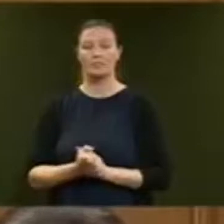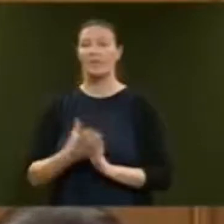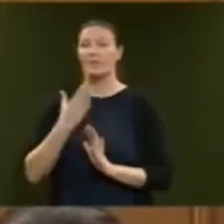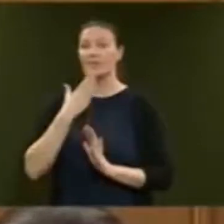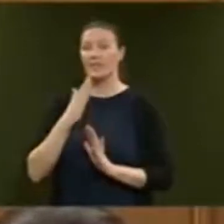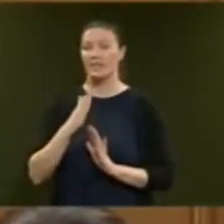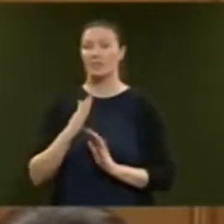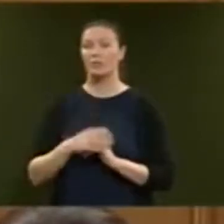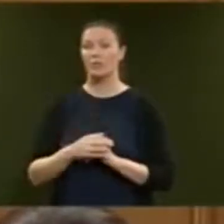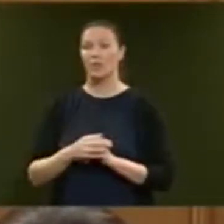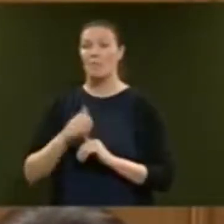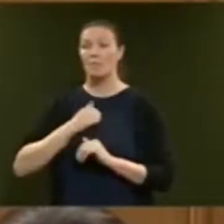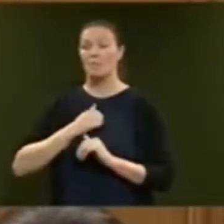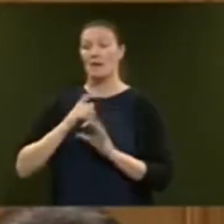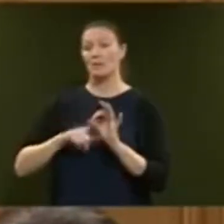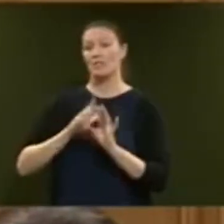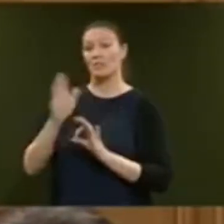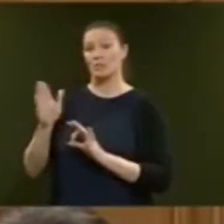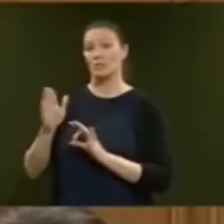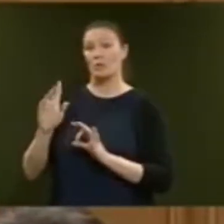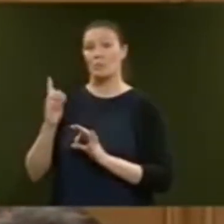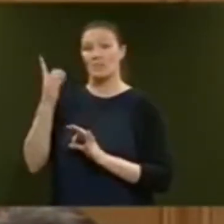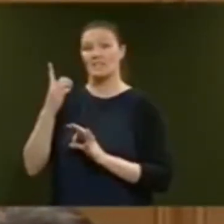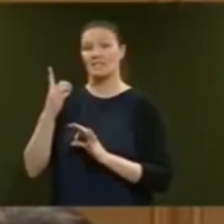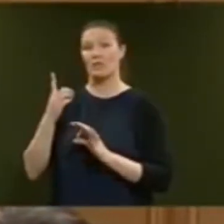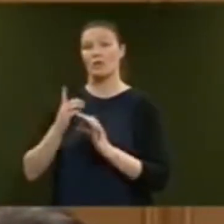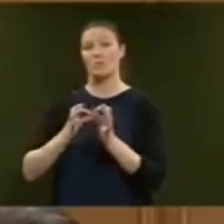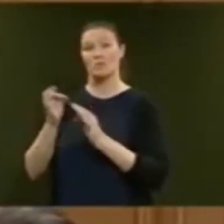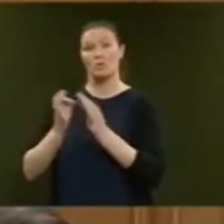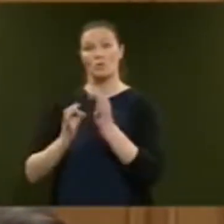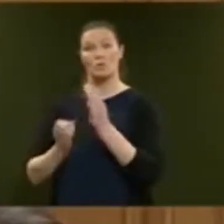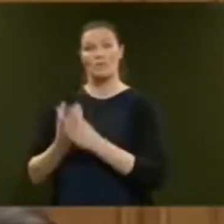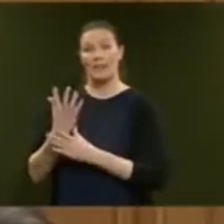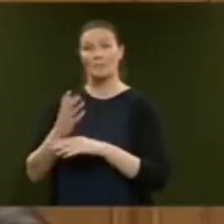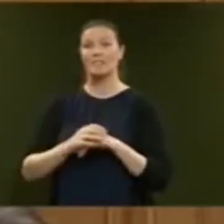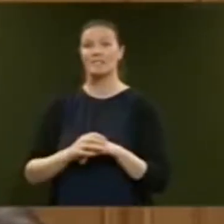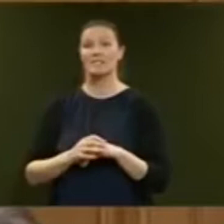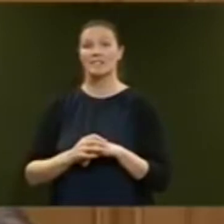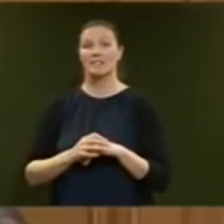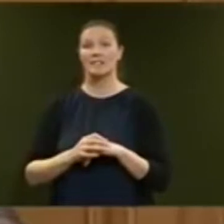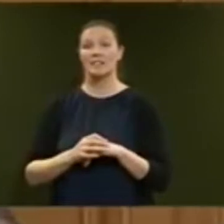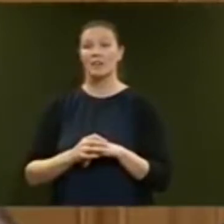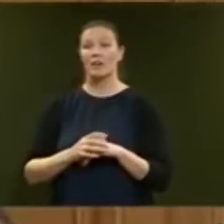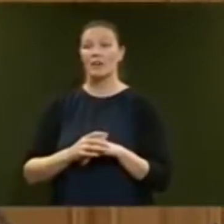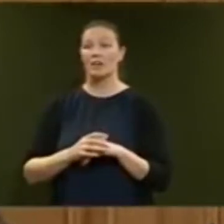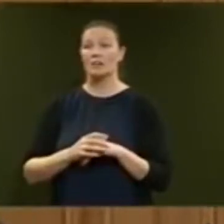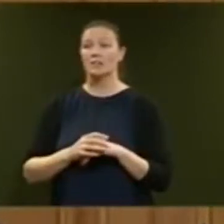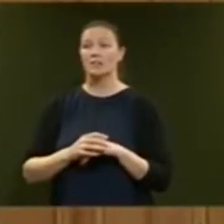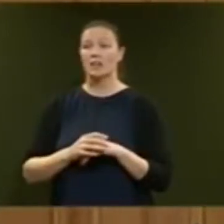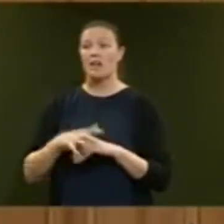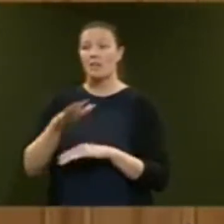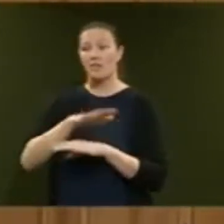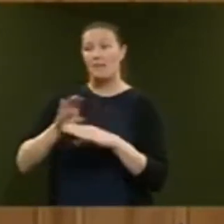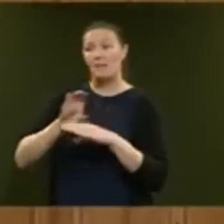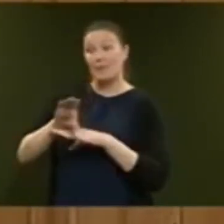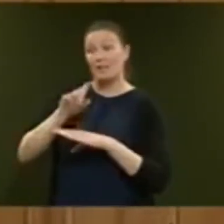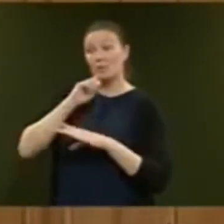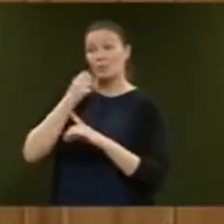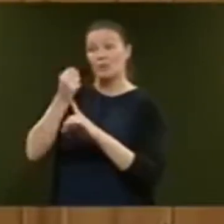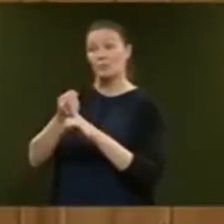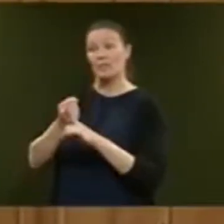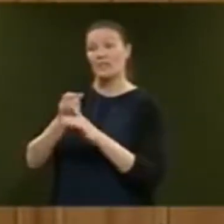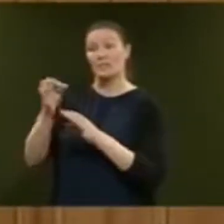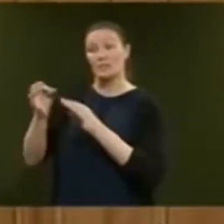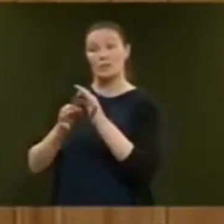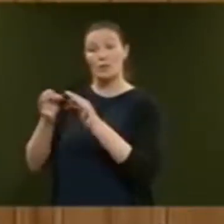My question is to the Minister for Social Development. Will there be a social impact from the Families Package measures